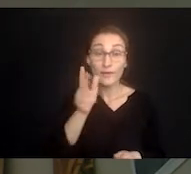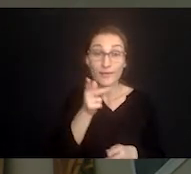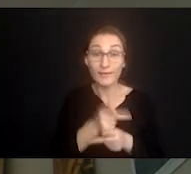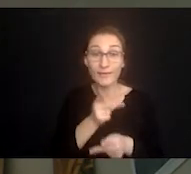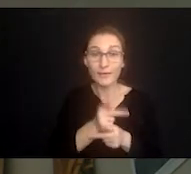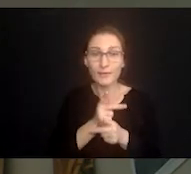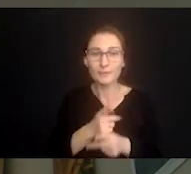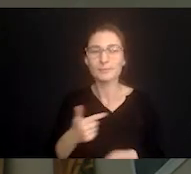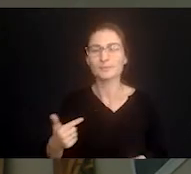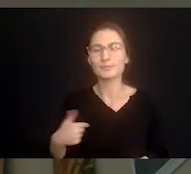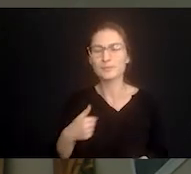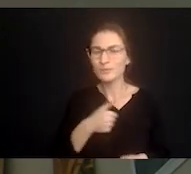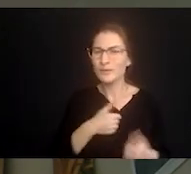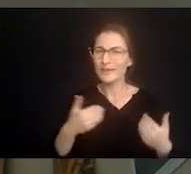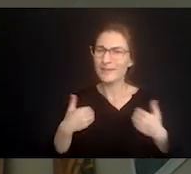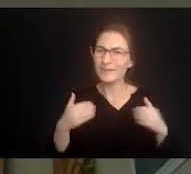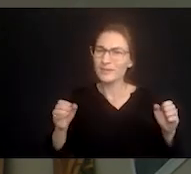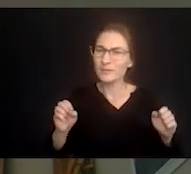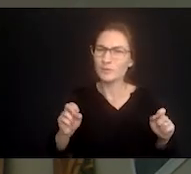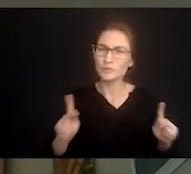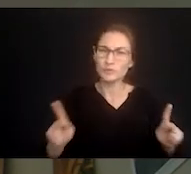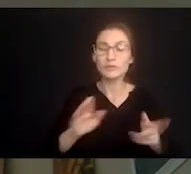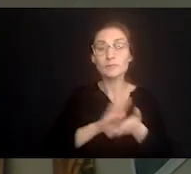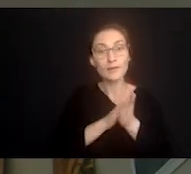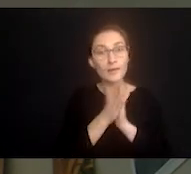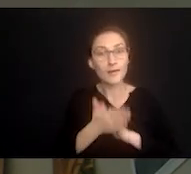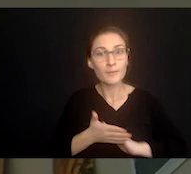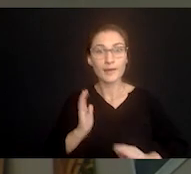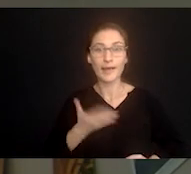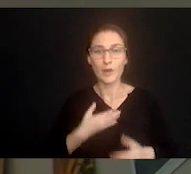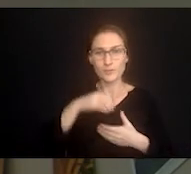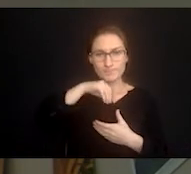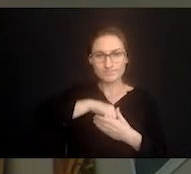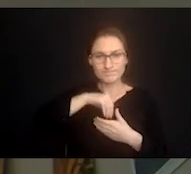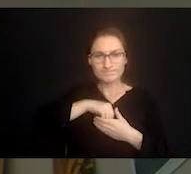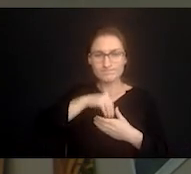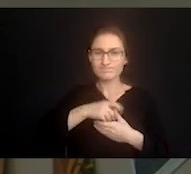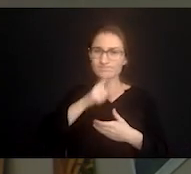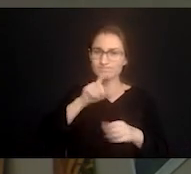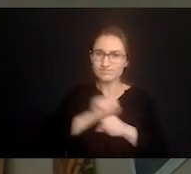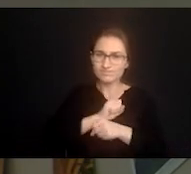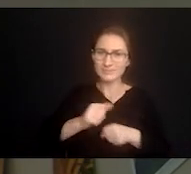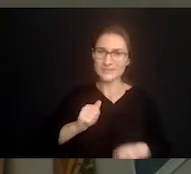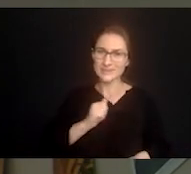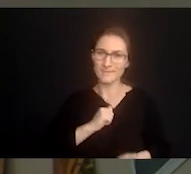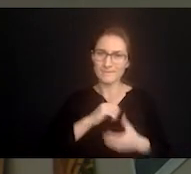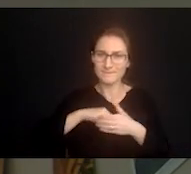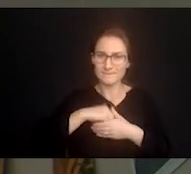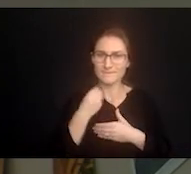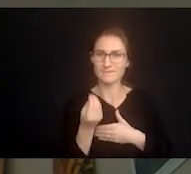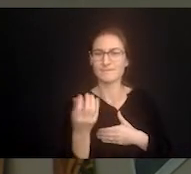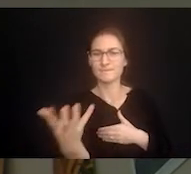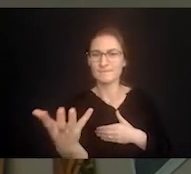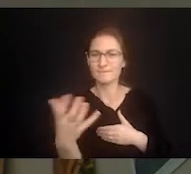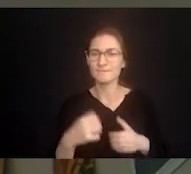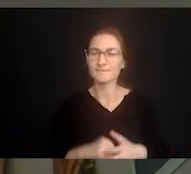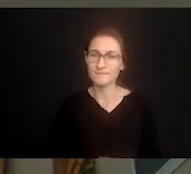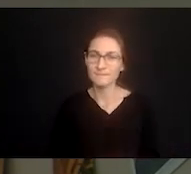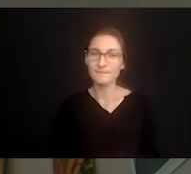have the opportunity to become who we actually are so